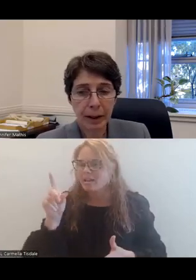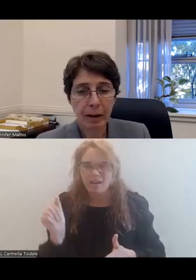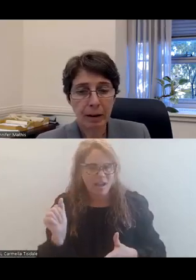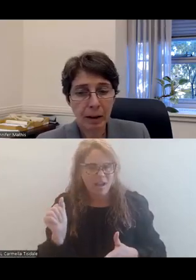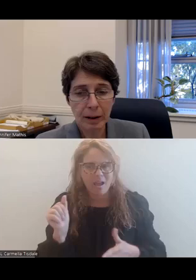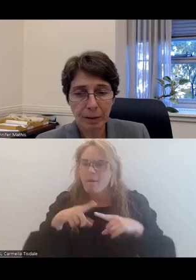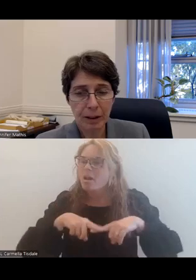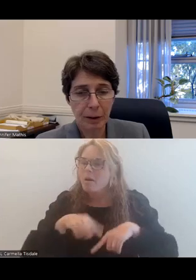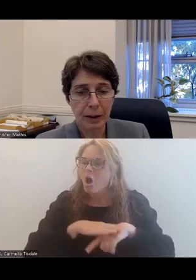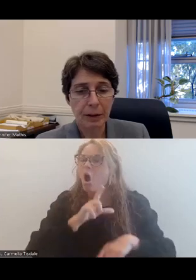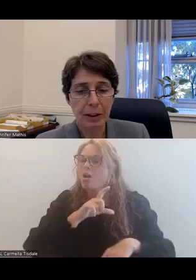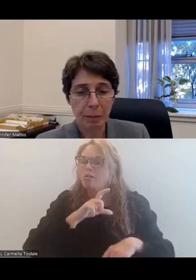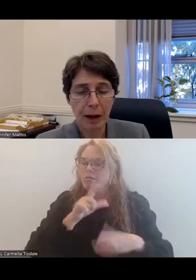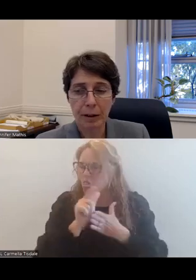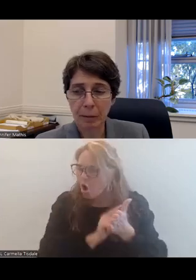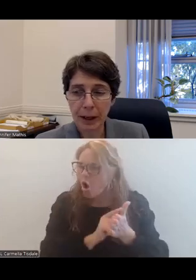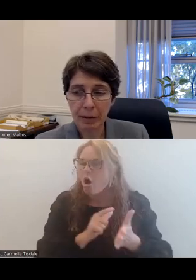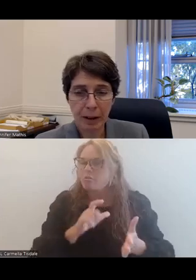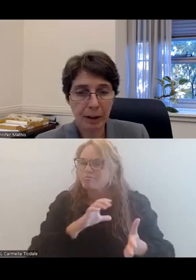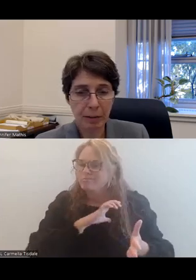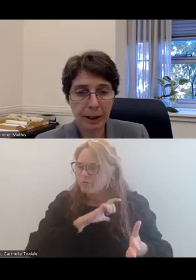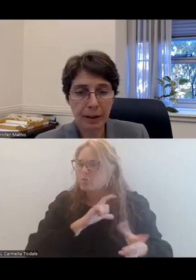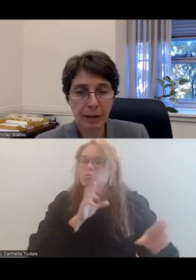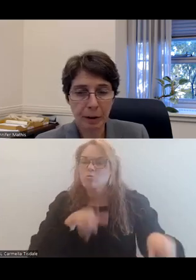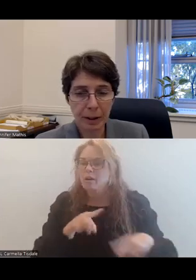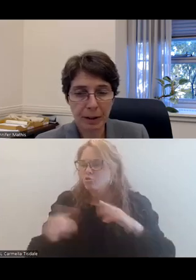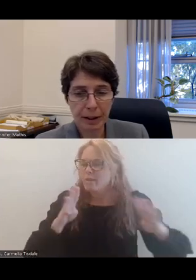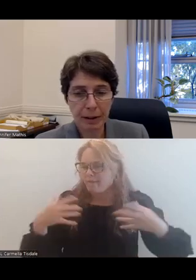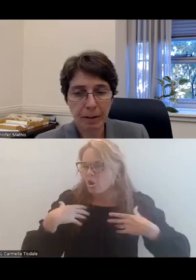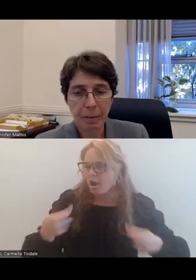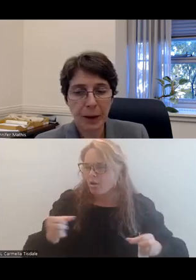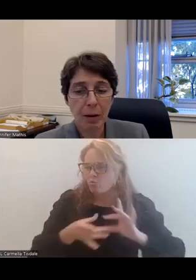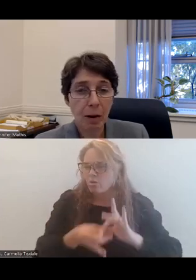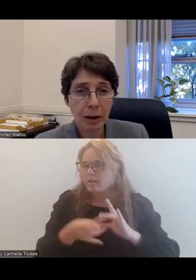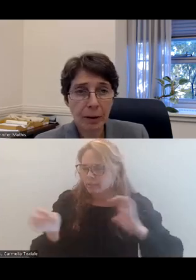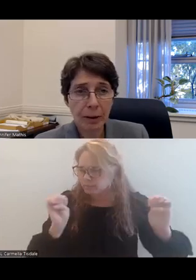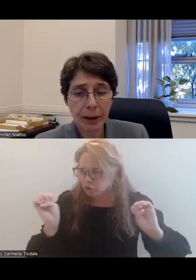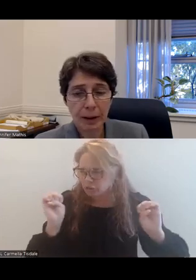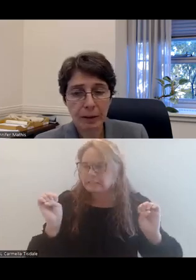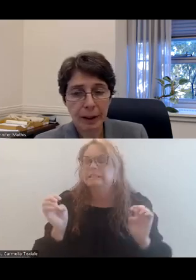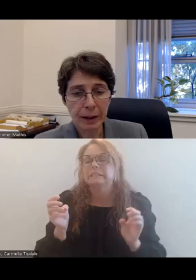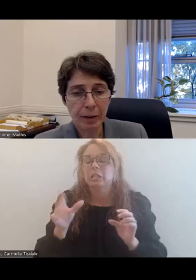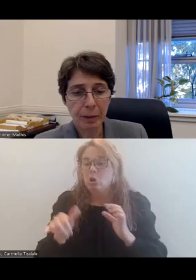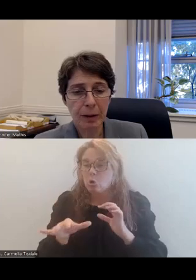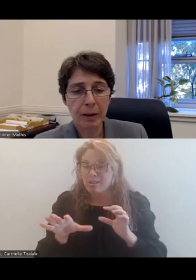primarily on law enforcement to respond to behavioral health-related emergencies. All of those findings are lengthy reports